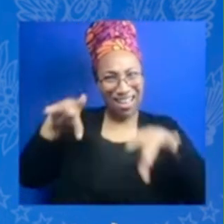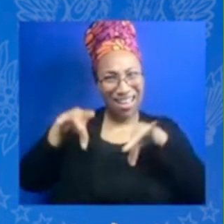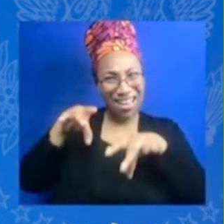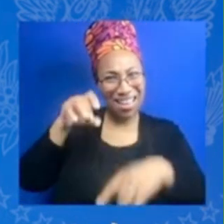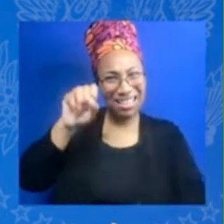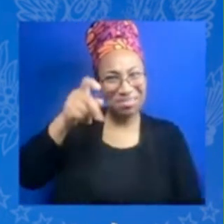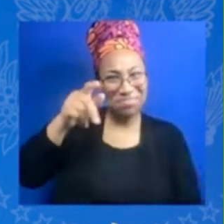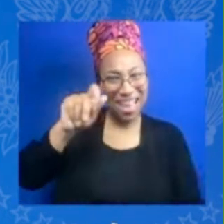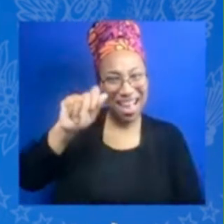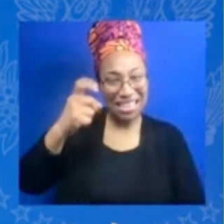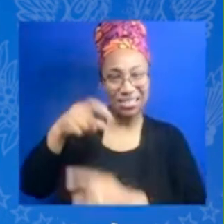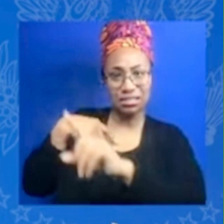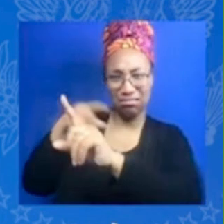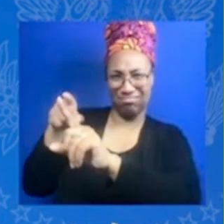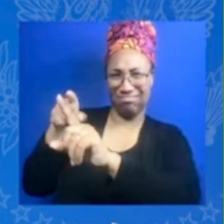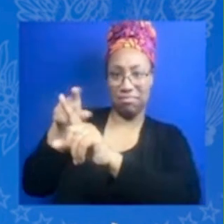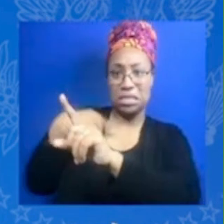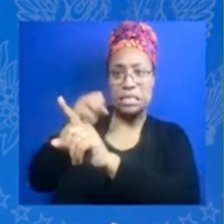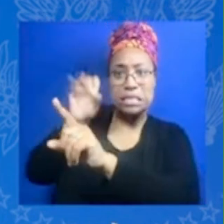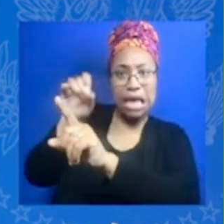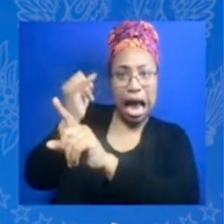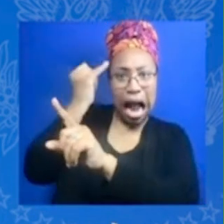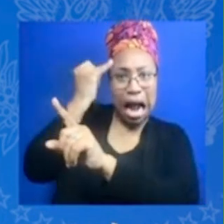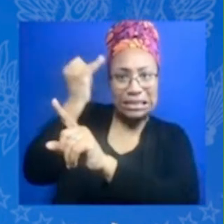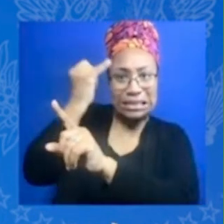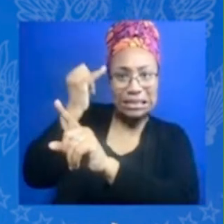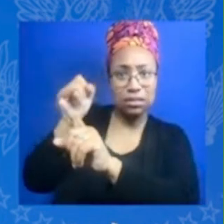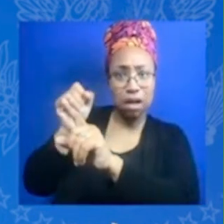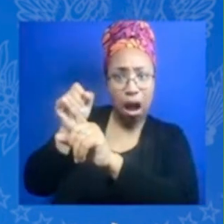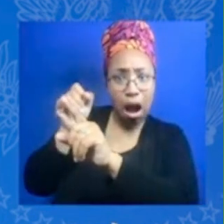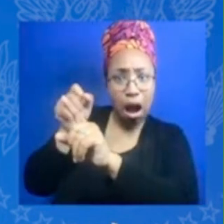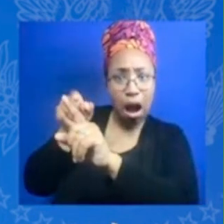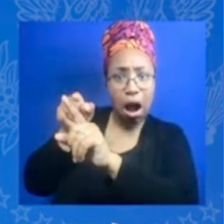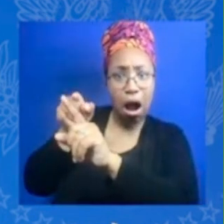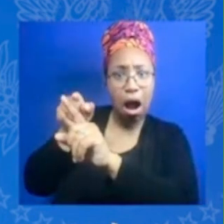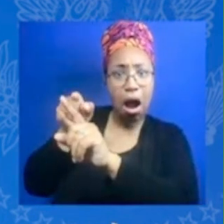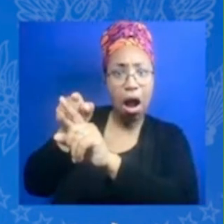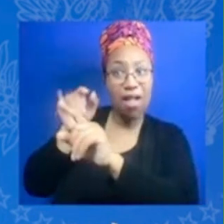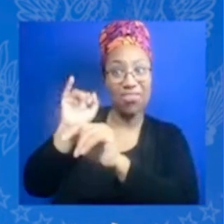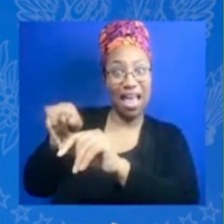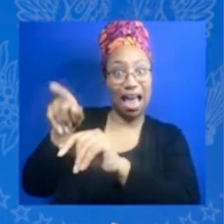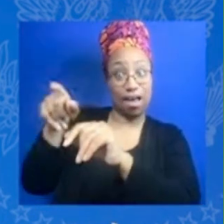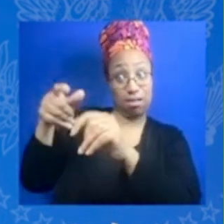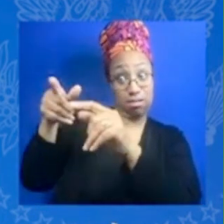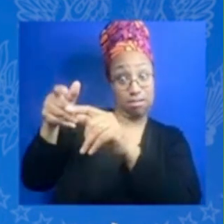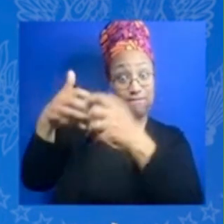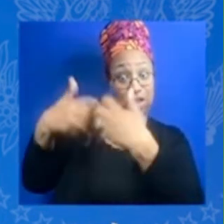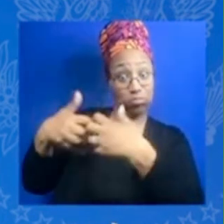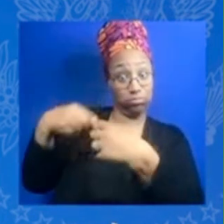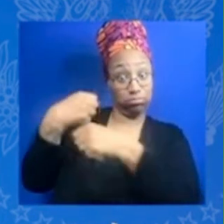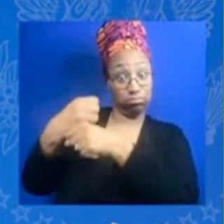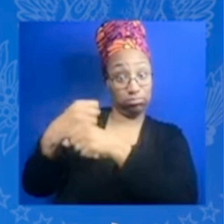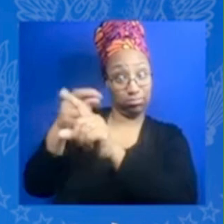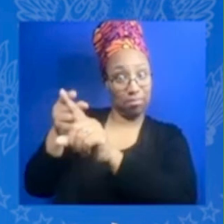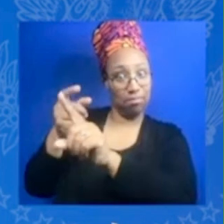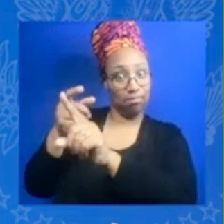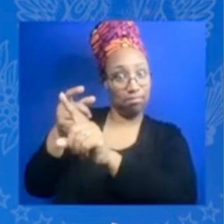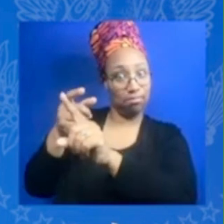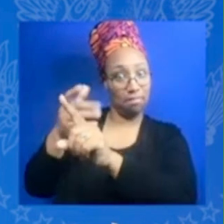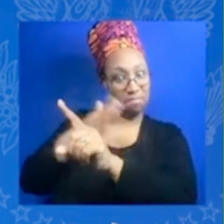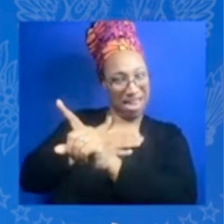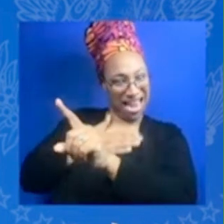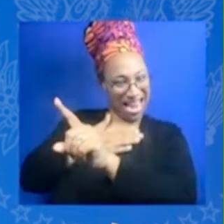but I think one of the reasons I actually got one of the factory owners to make my product was my own passion and my own